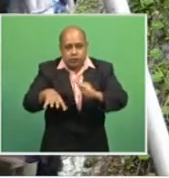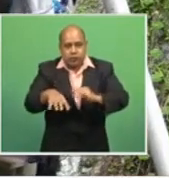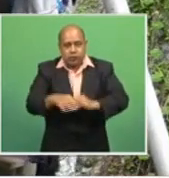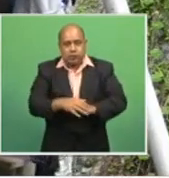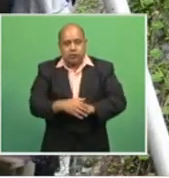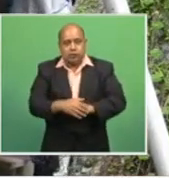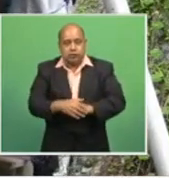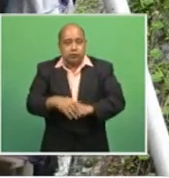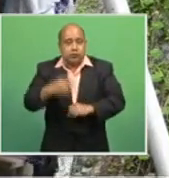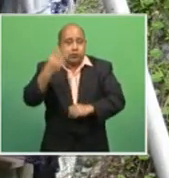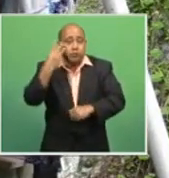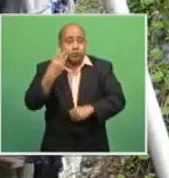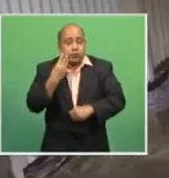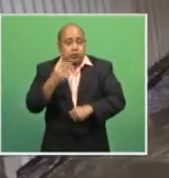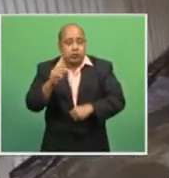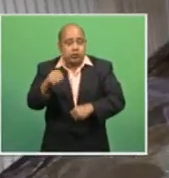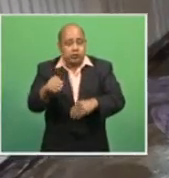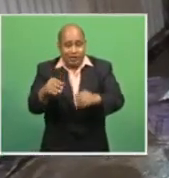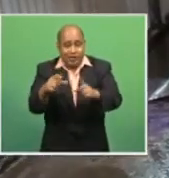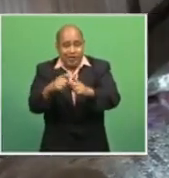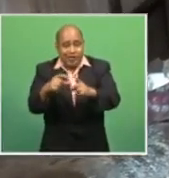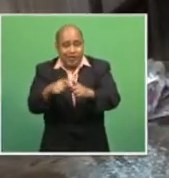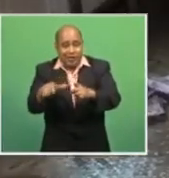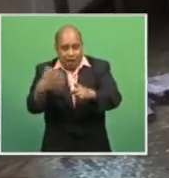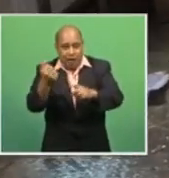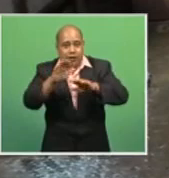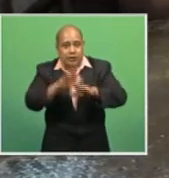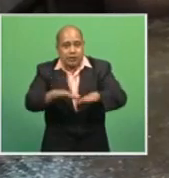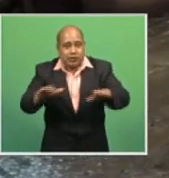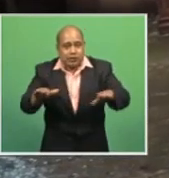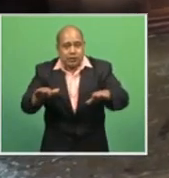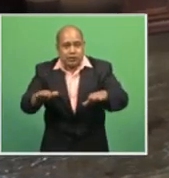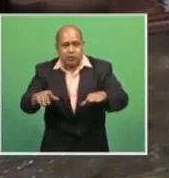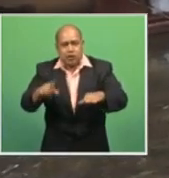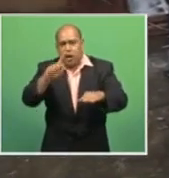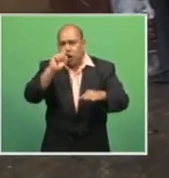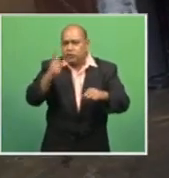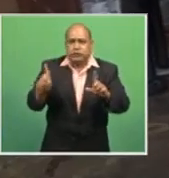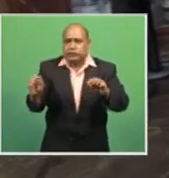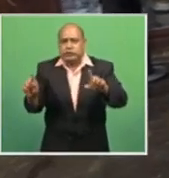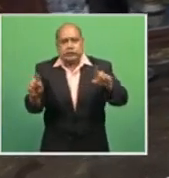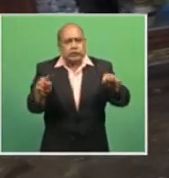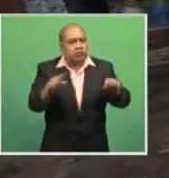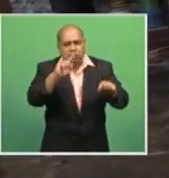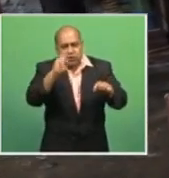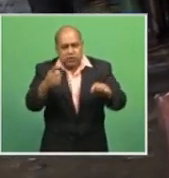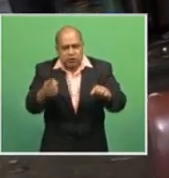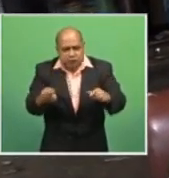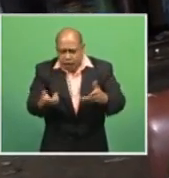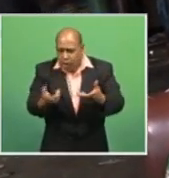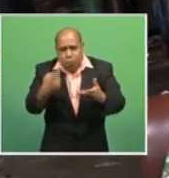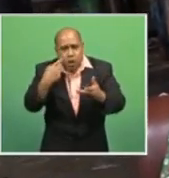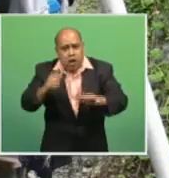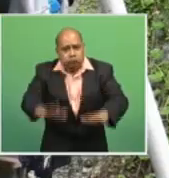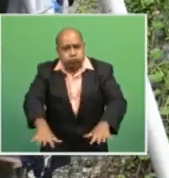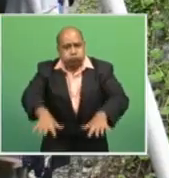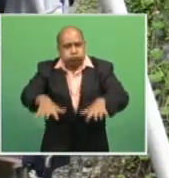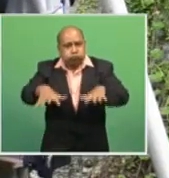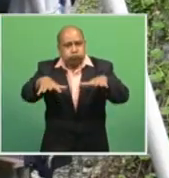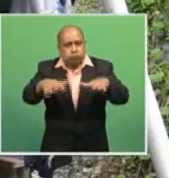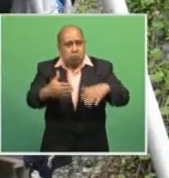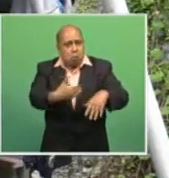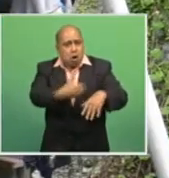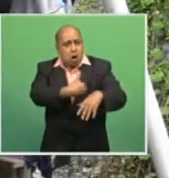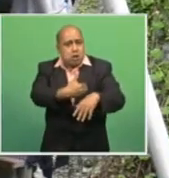with her daughter and grandchildren, was helpless as water started to enter her house in the early hours of the morning. I